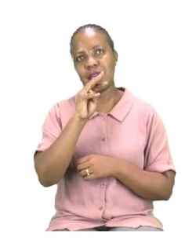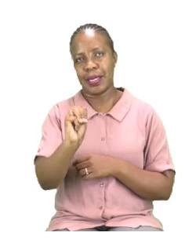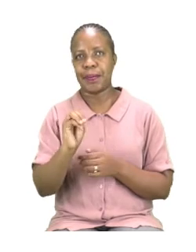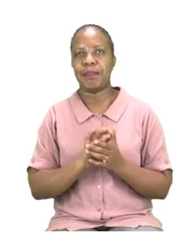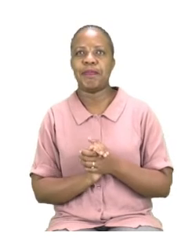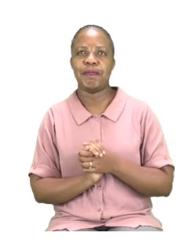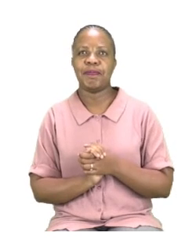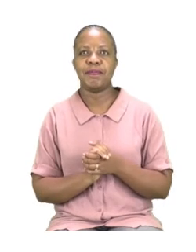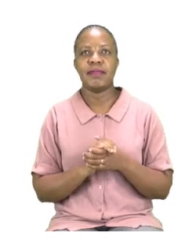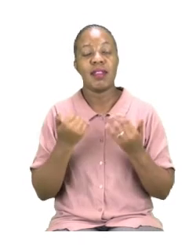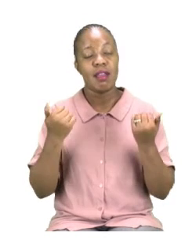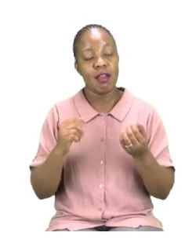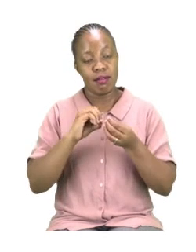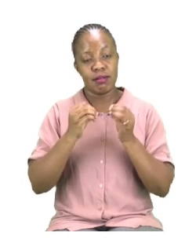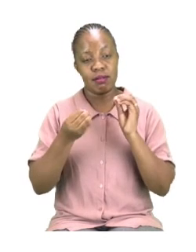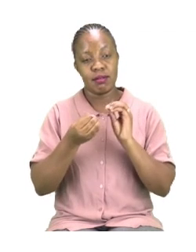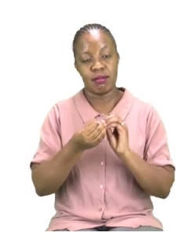pronoun him.